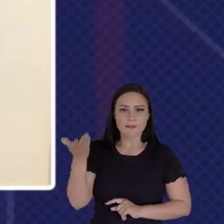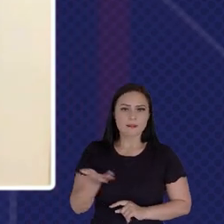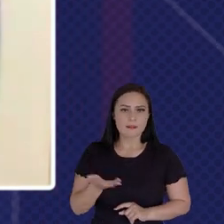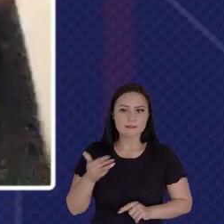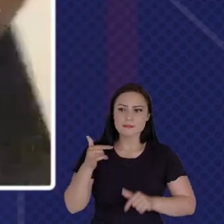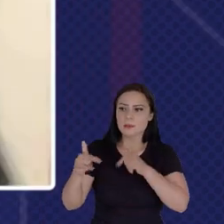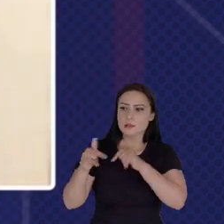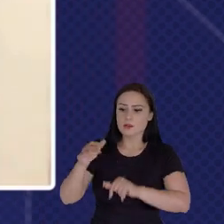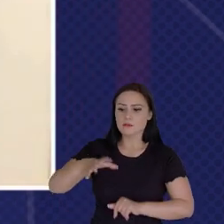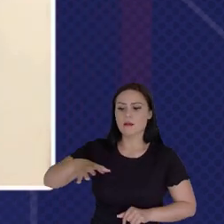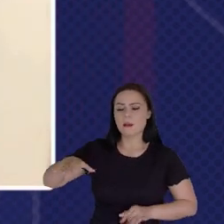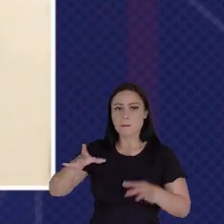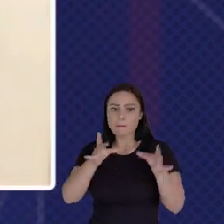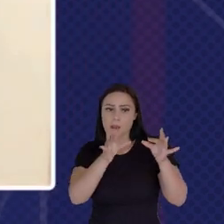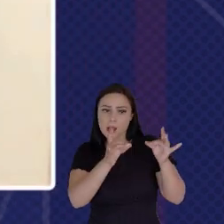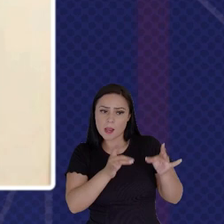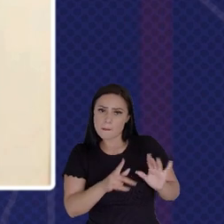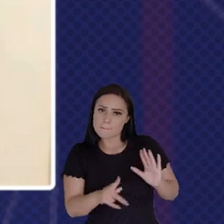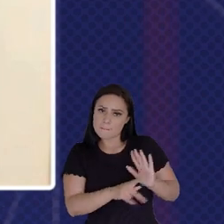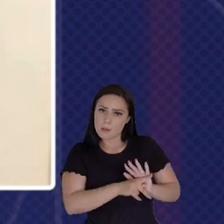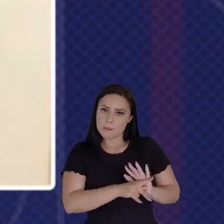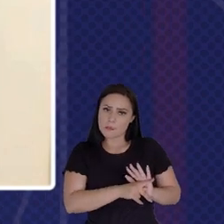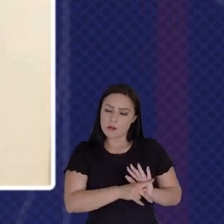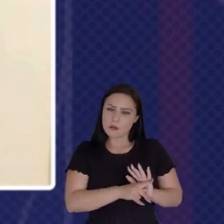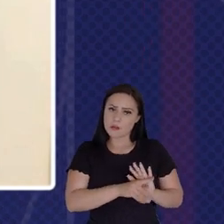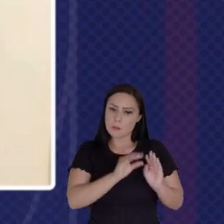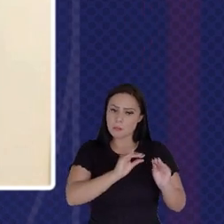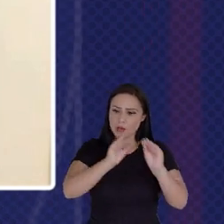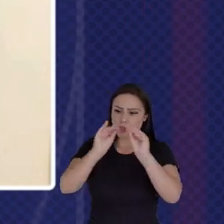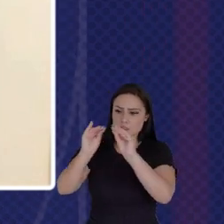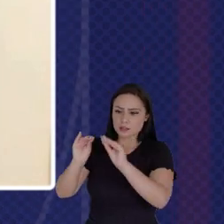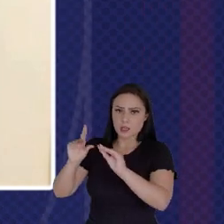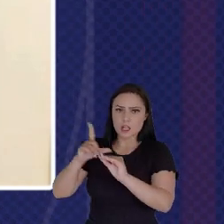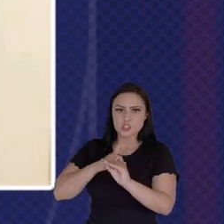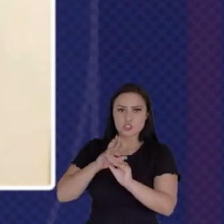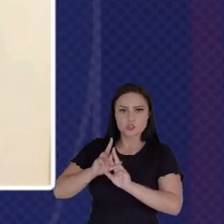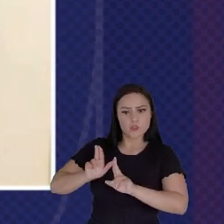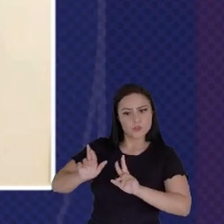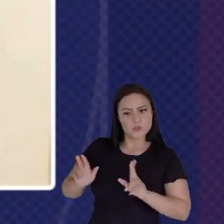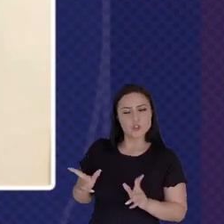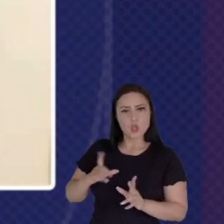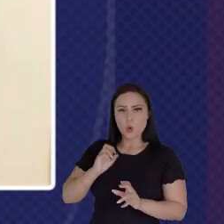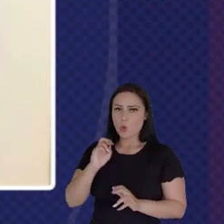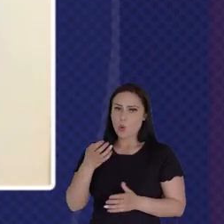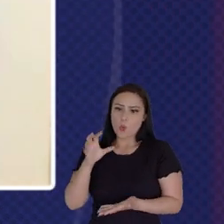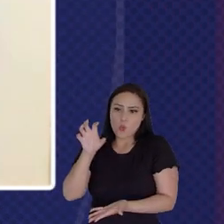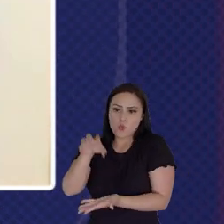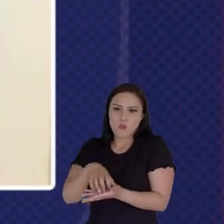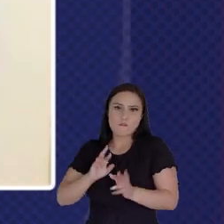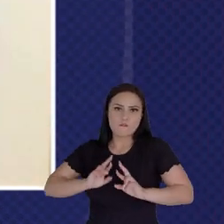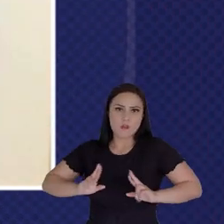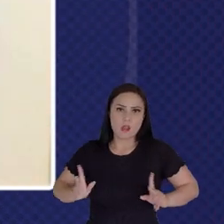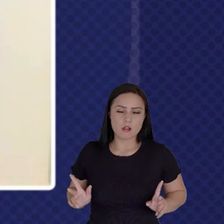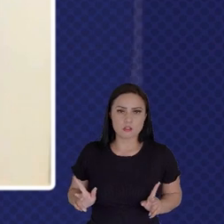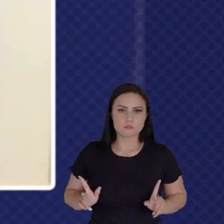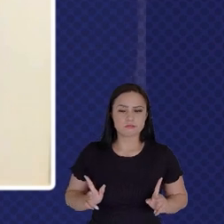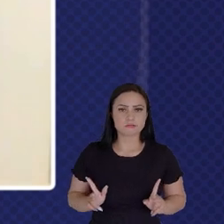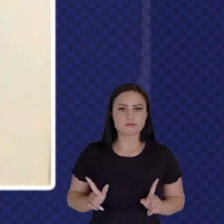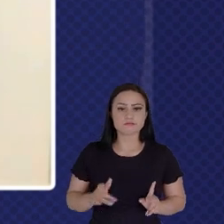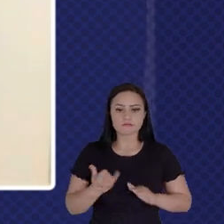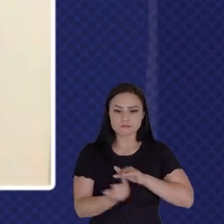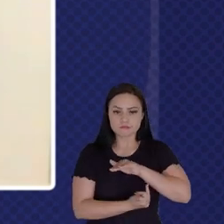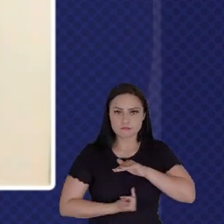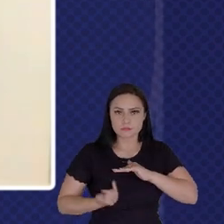Than Them Going To The Different You Know Ministries Or Agencies Or Parastatals That Handle This They Come To